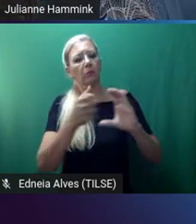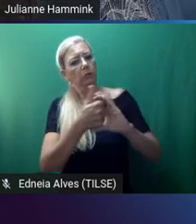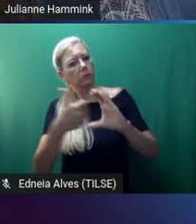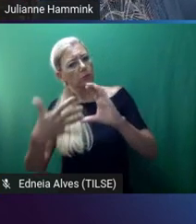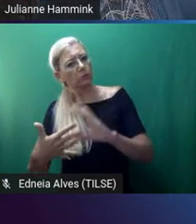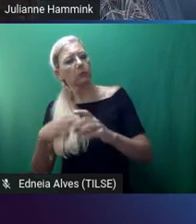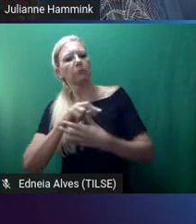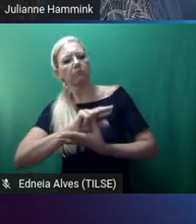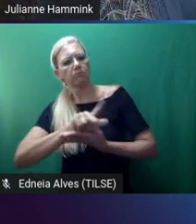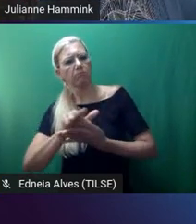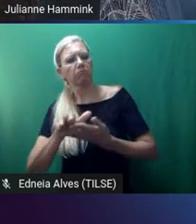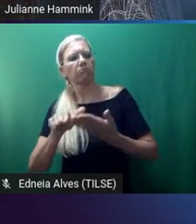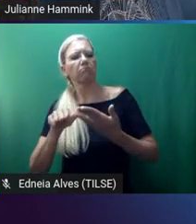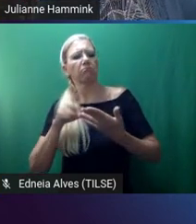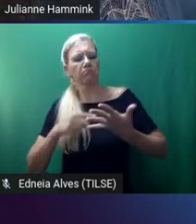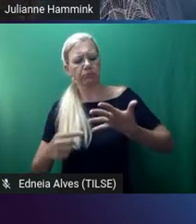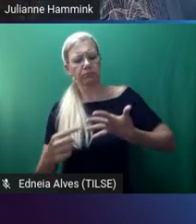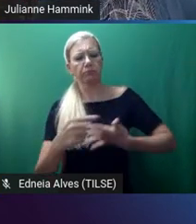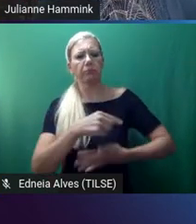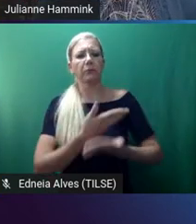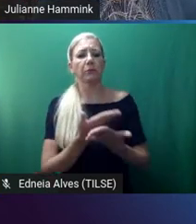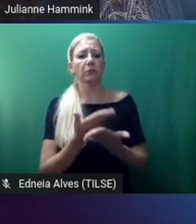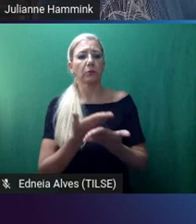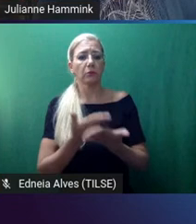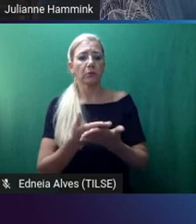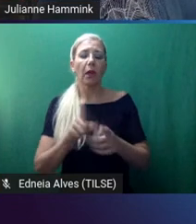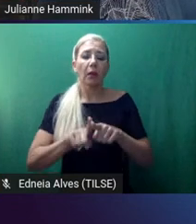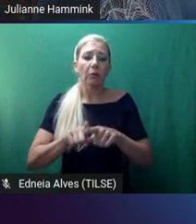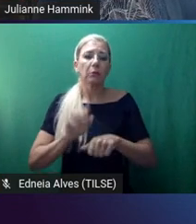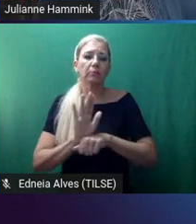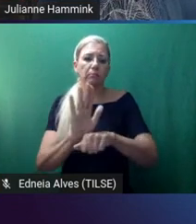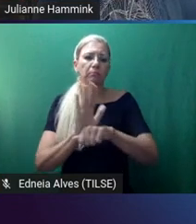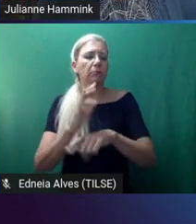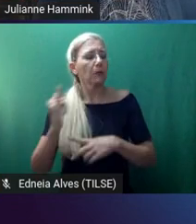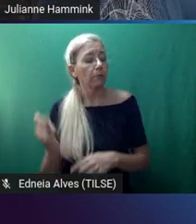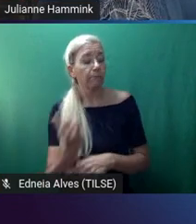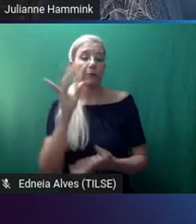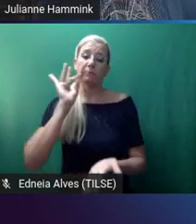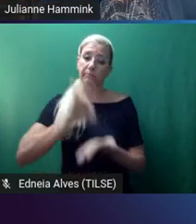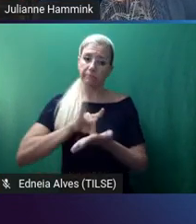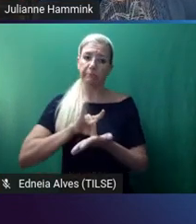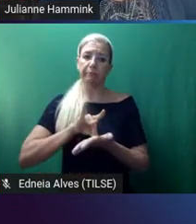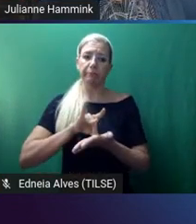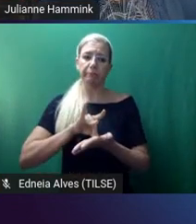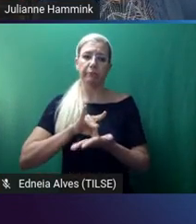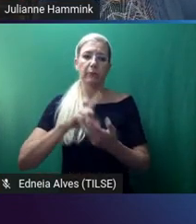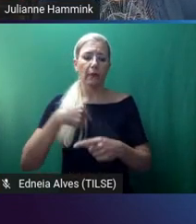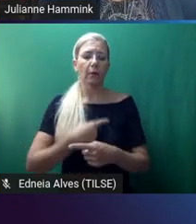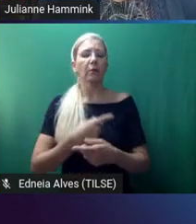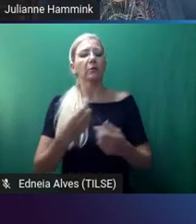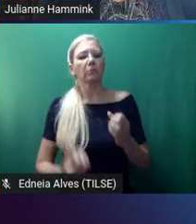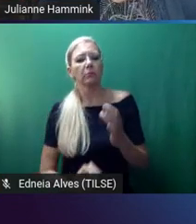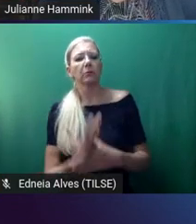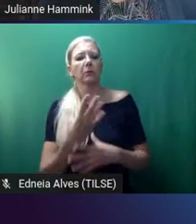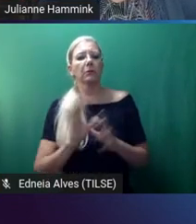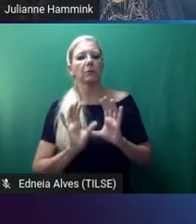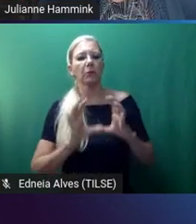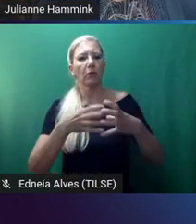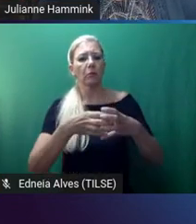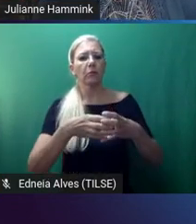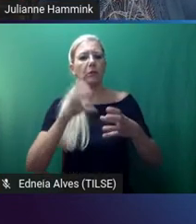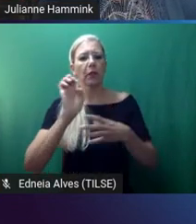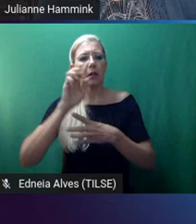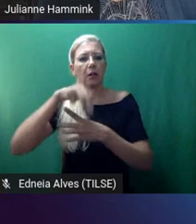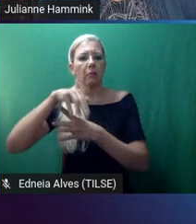And, of course, that interdisciplinary collaboration is really important and I think that that's the key. So, we need to create a community of EMI practice